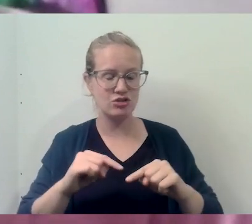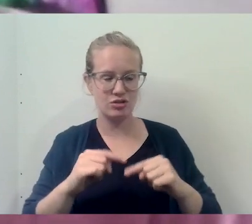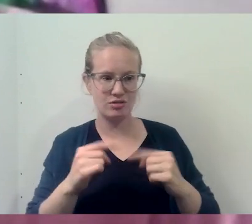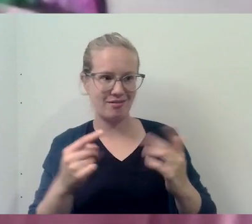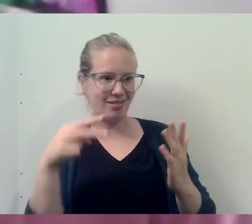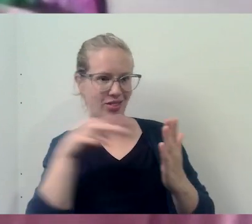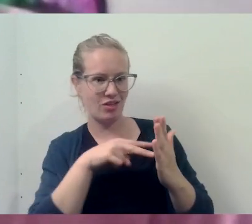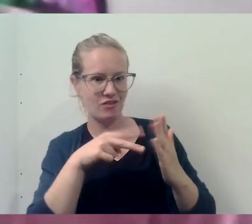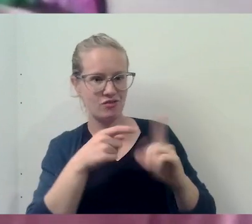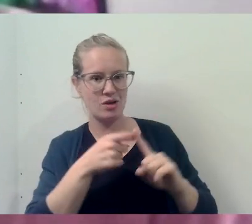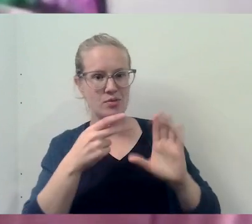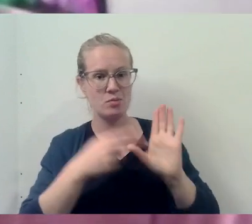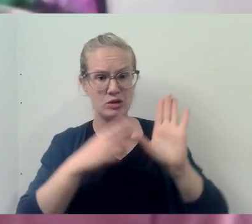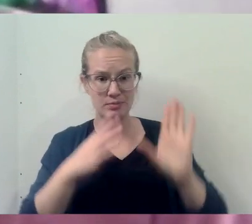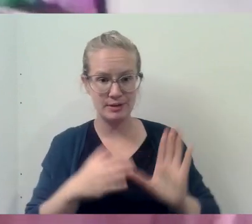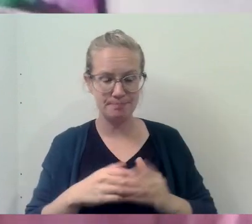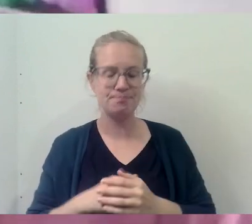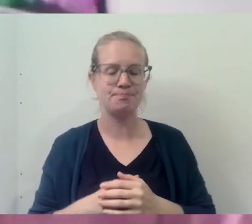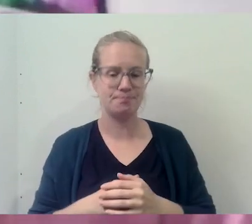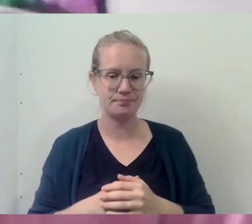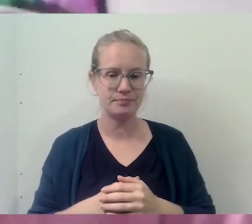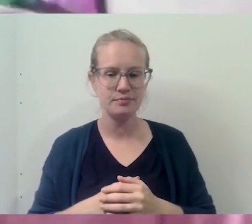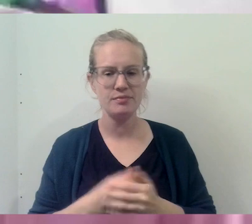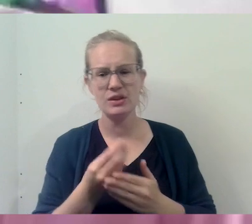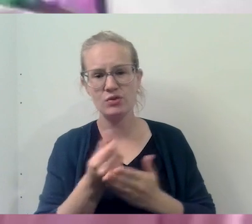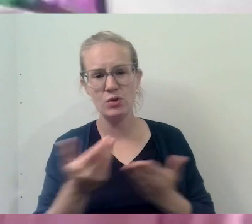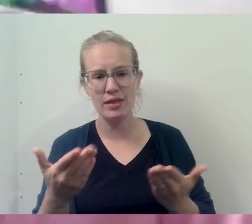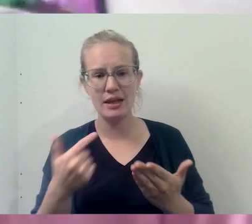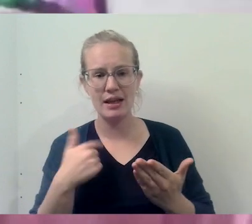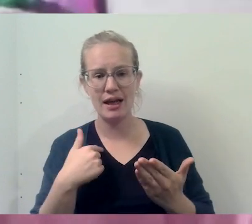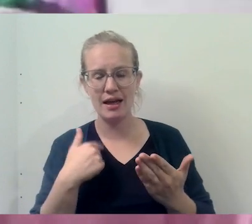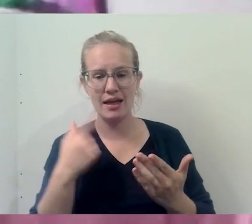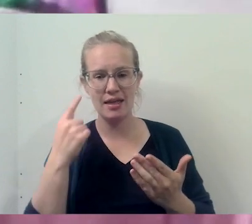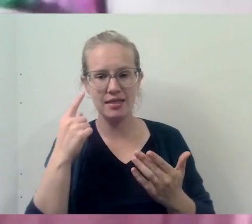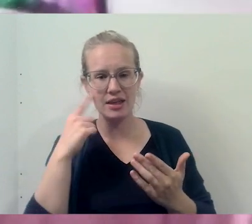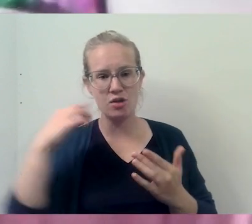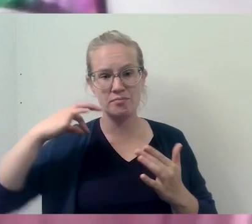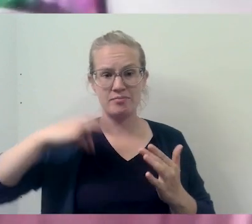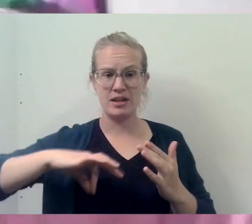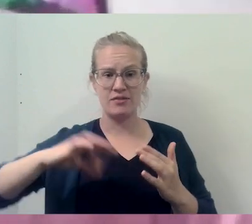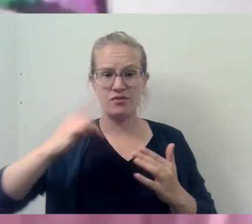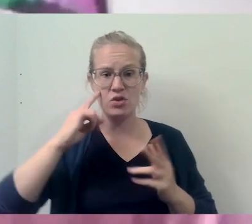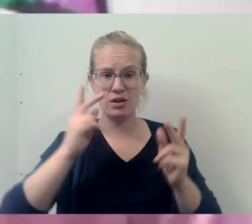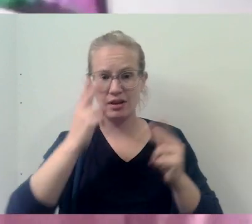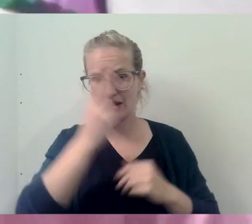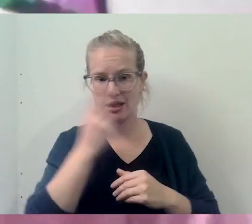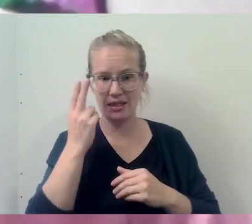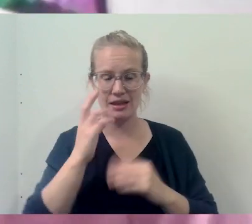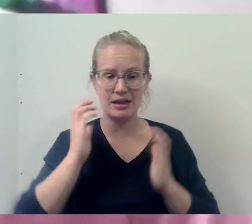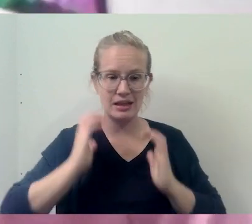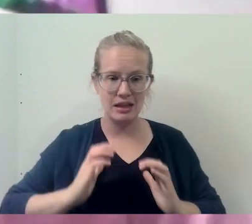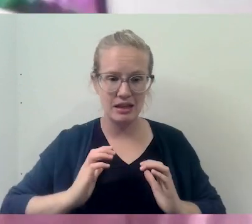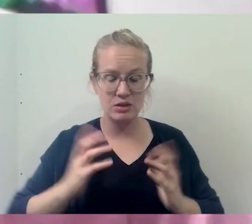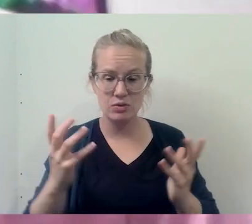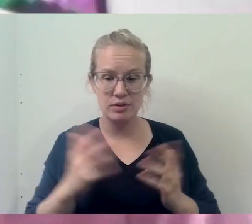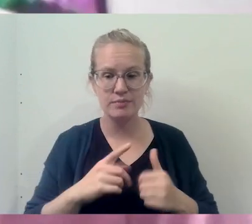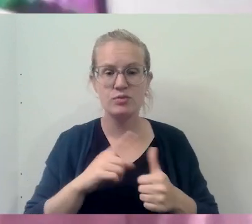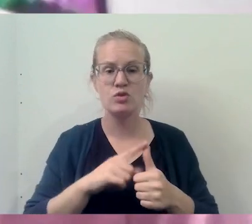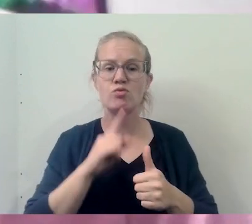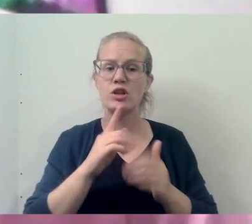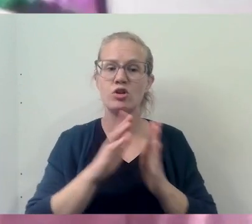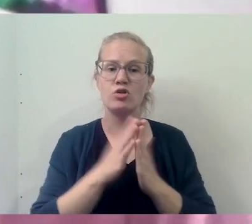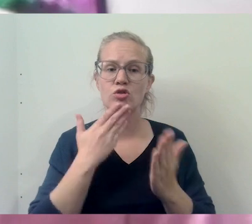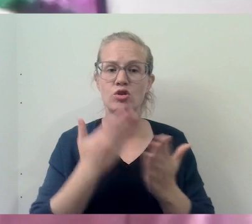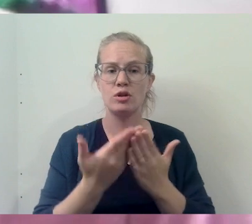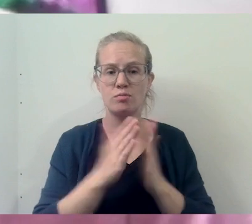here from the participants. Okay. So a few things that I found that can be helpful for, um, Catholic clients is, um, there's a really good book